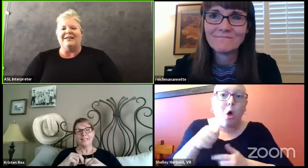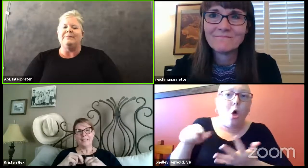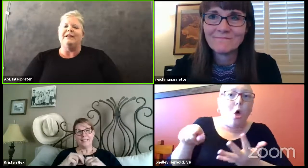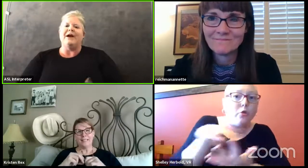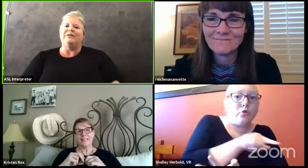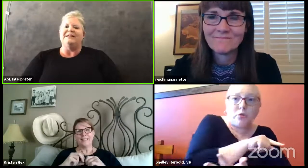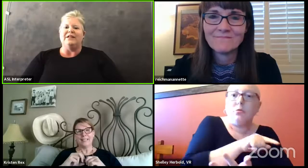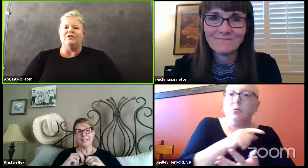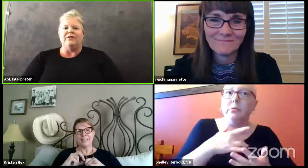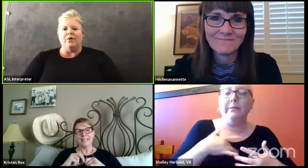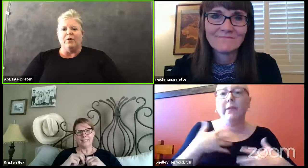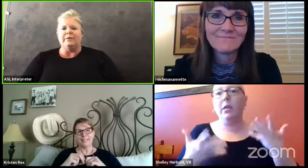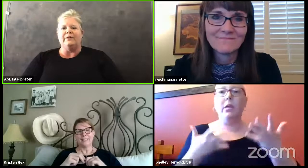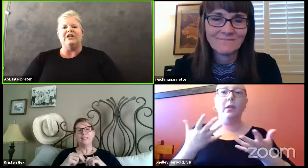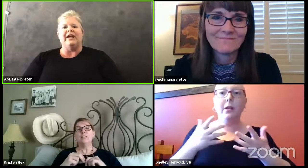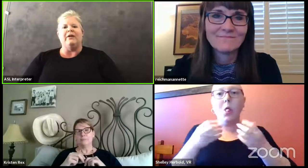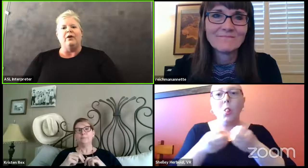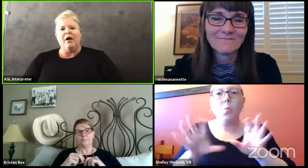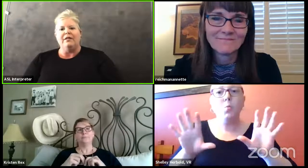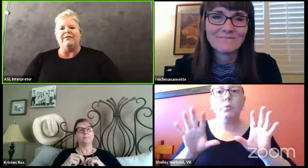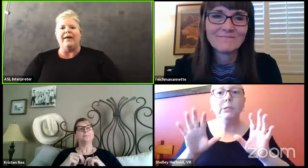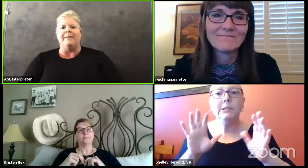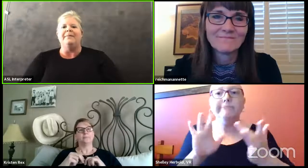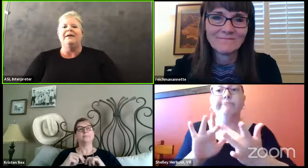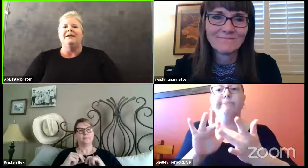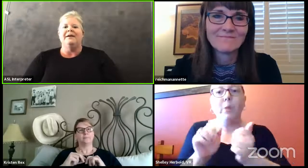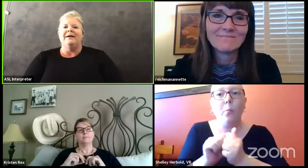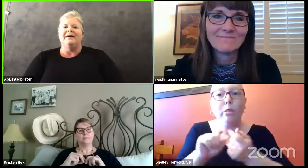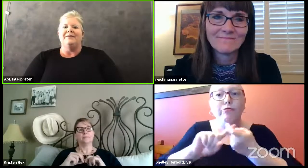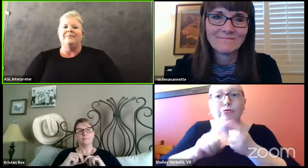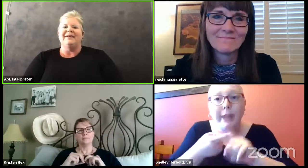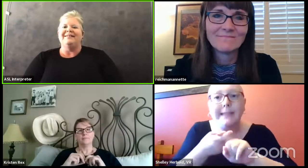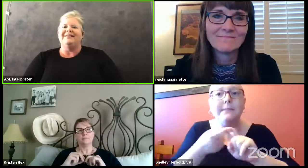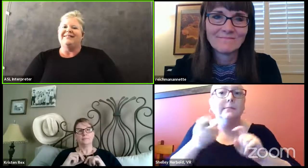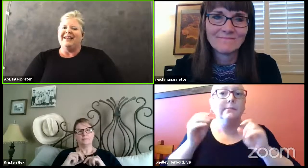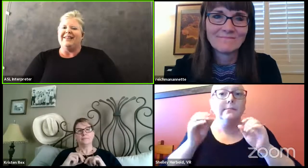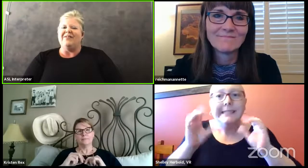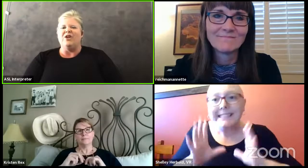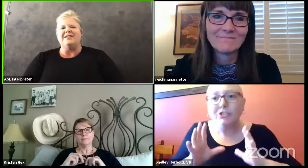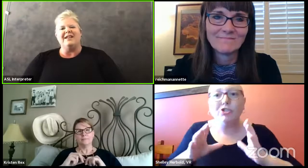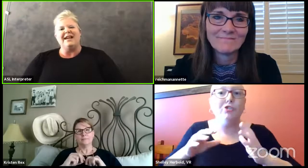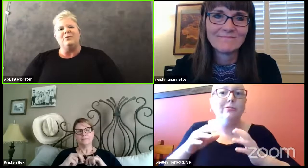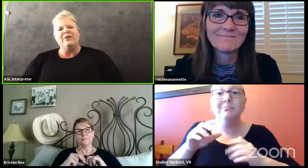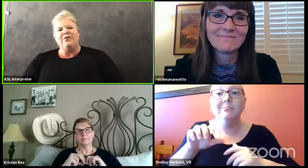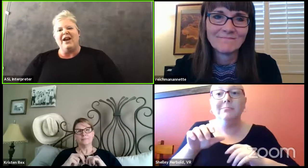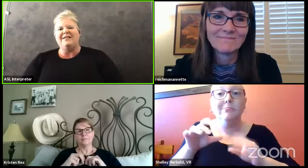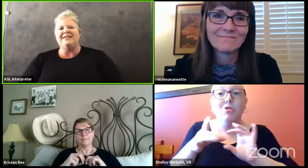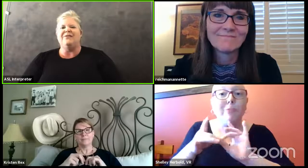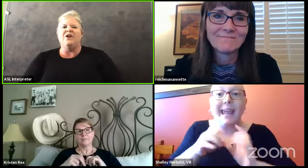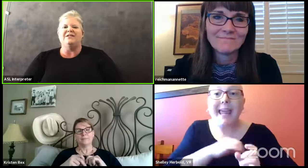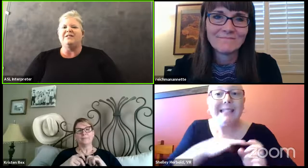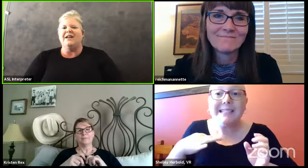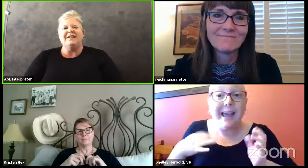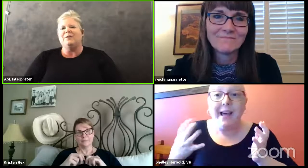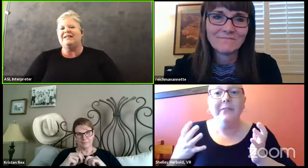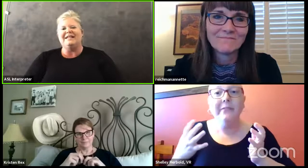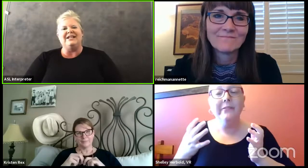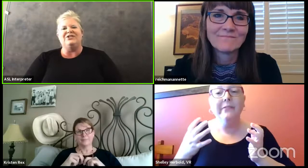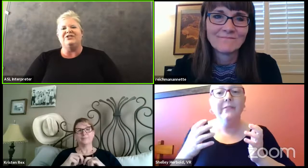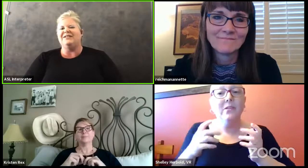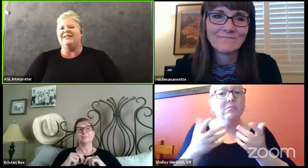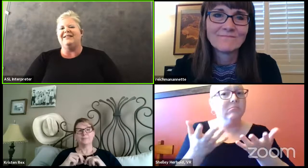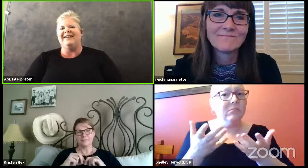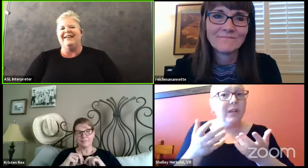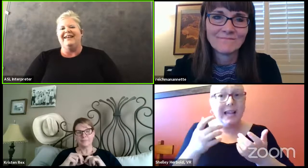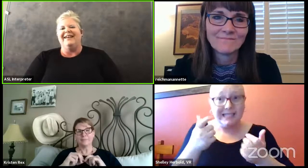class. I mean, not only seniors, of course, you want to check in on all of them. But, yeah, they've lost contact with friends. They've lost contact with